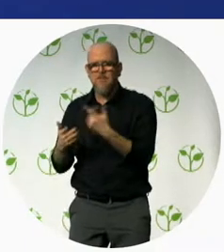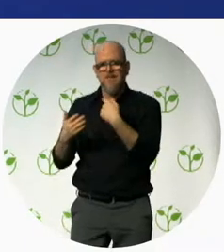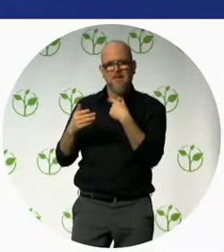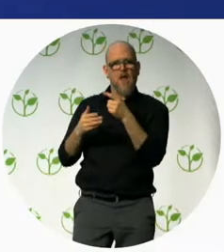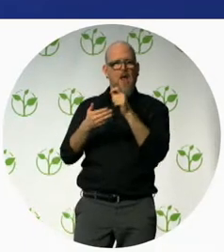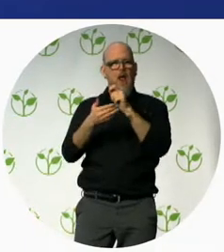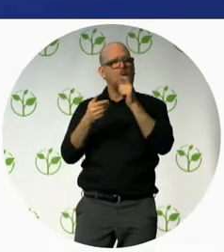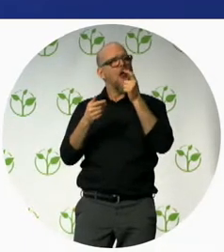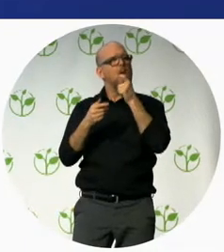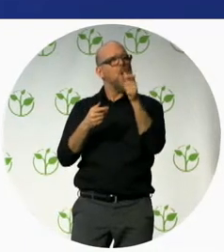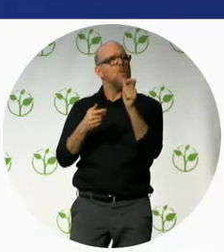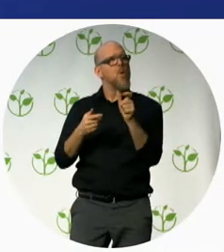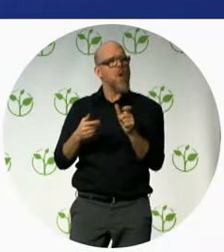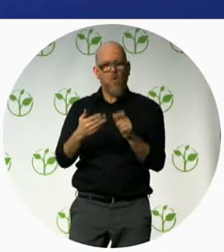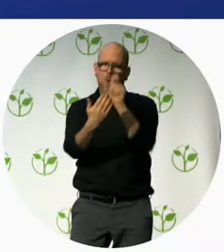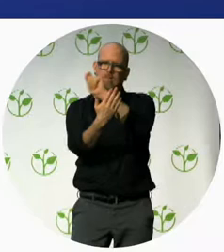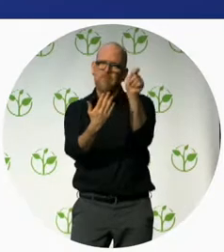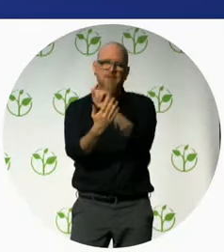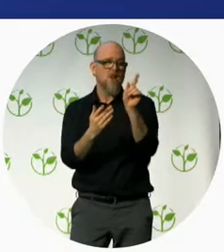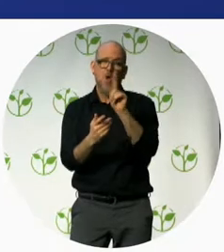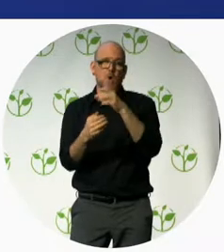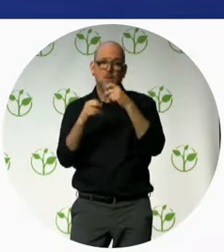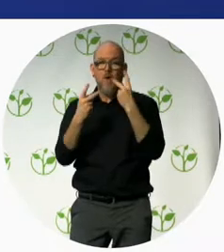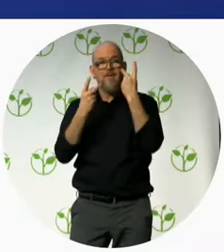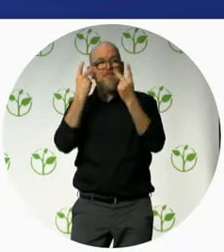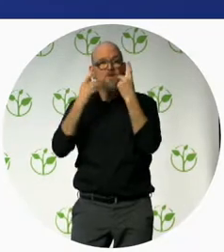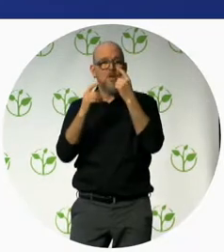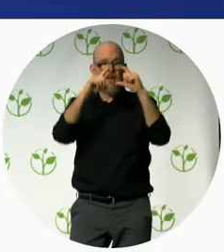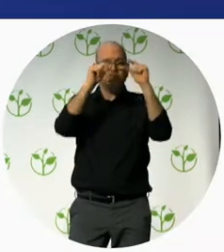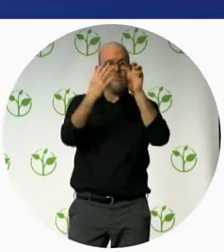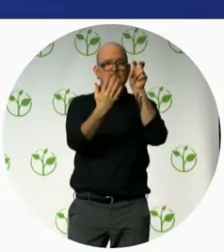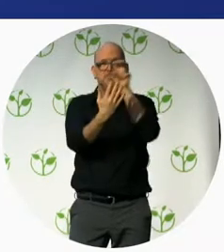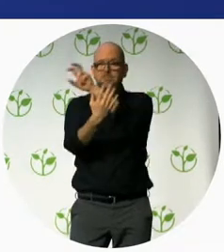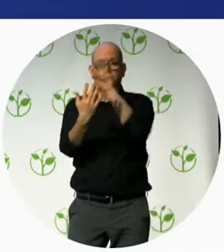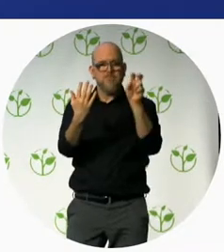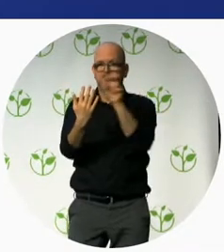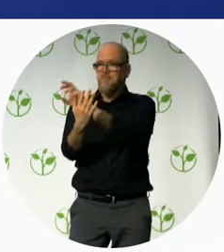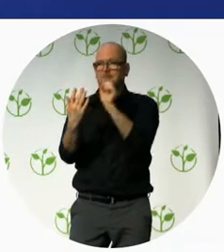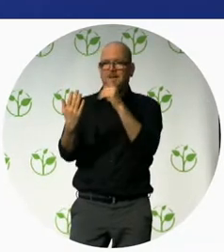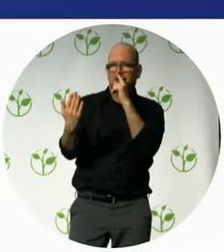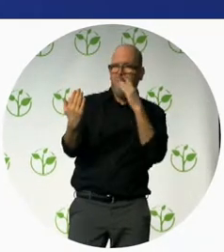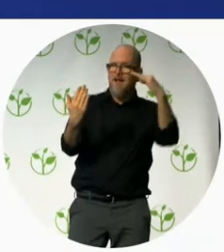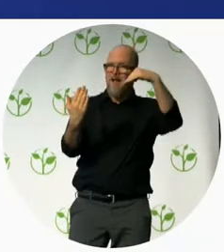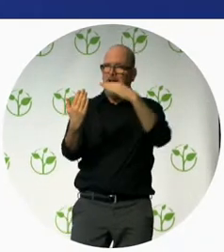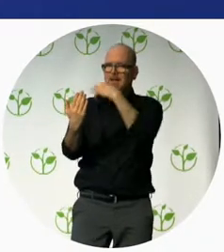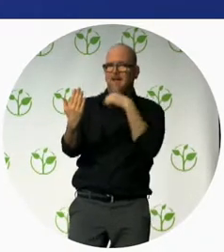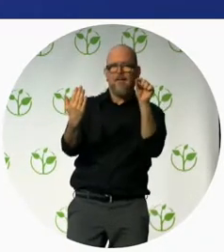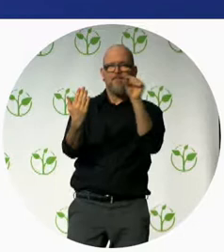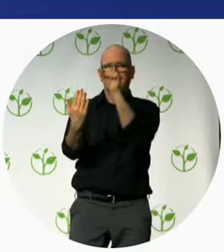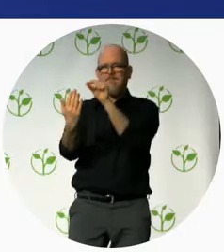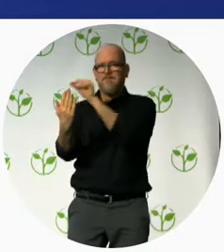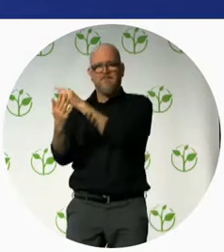tool and you can see that this covers four developmental